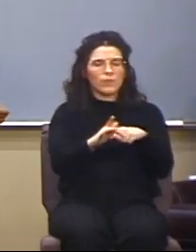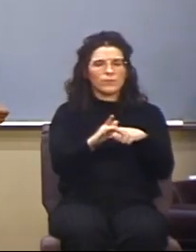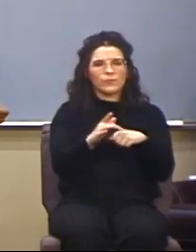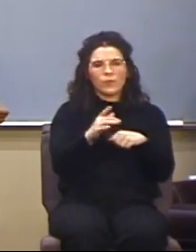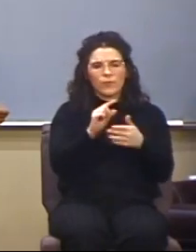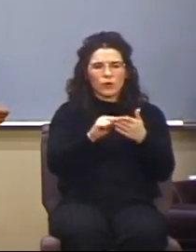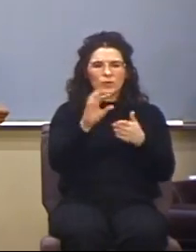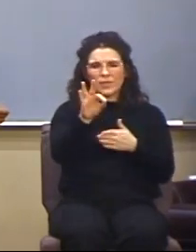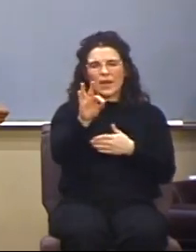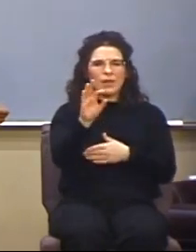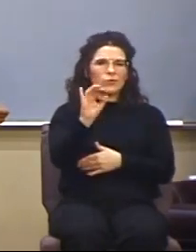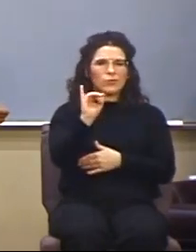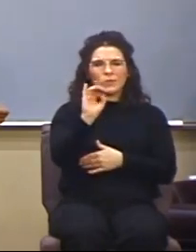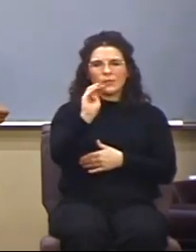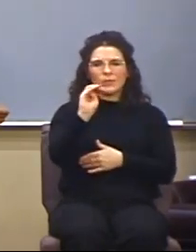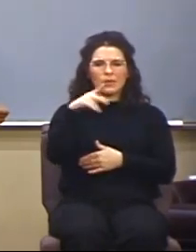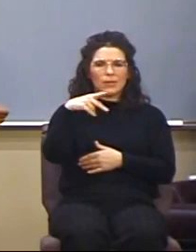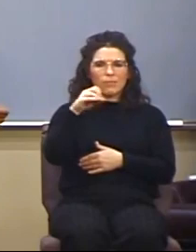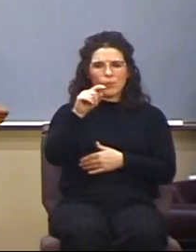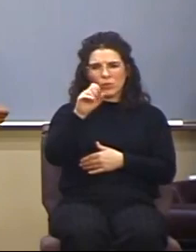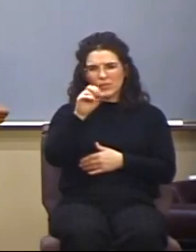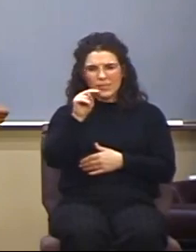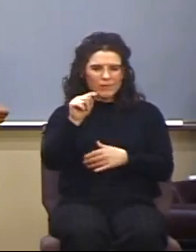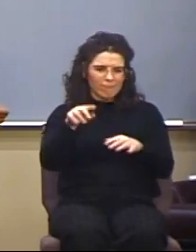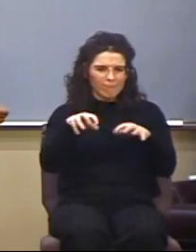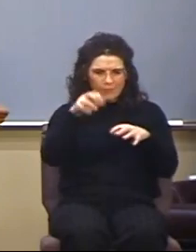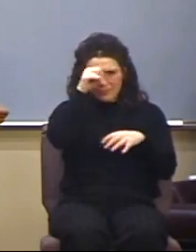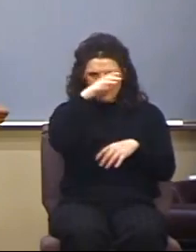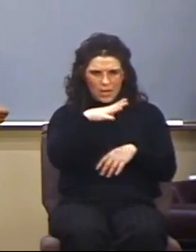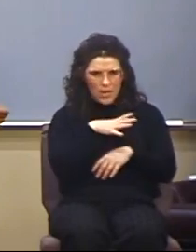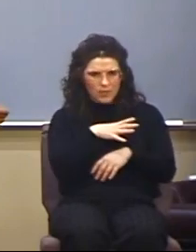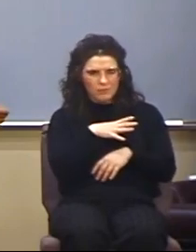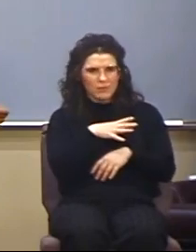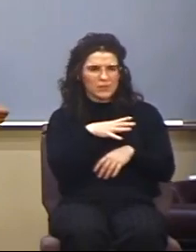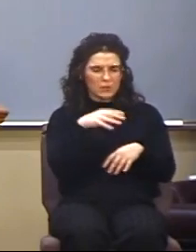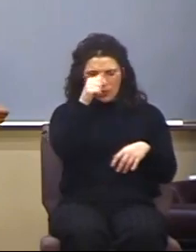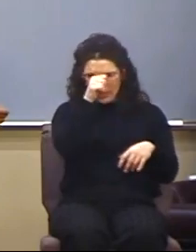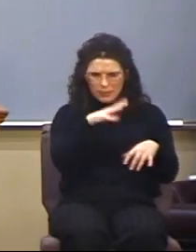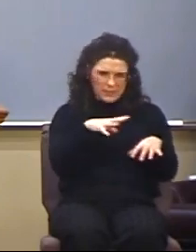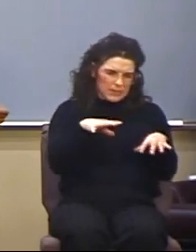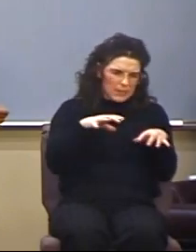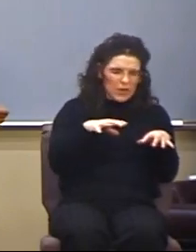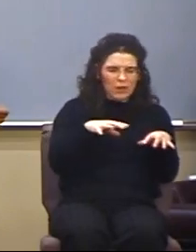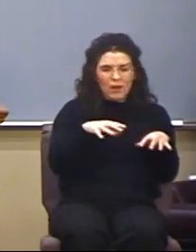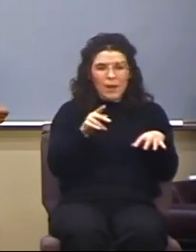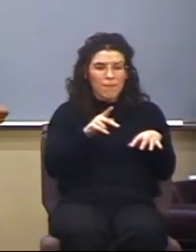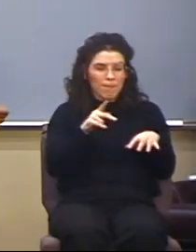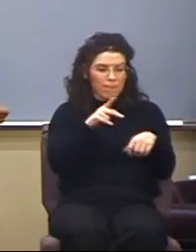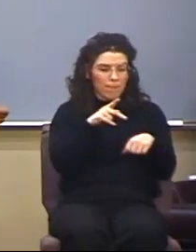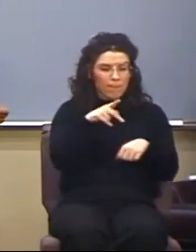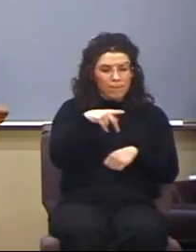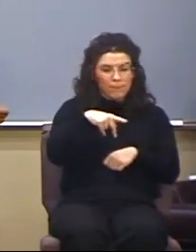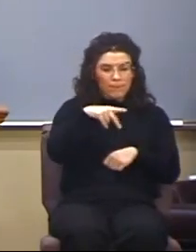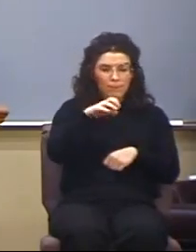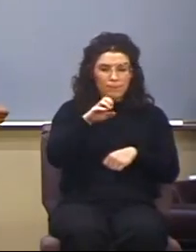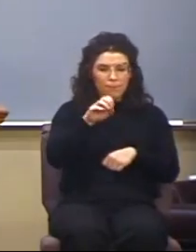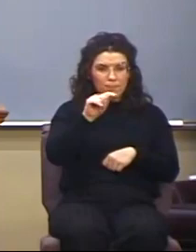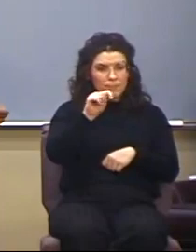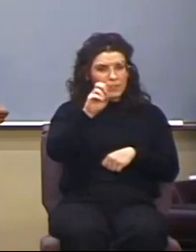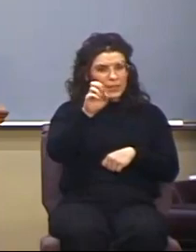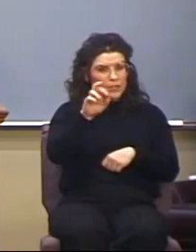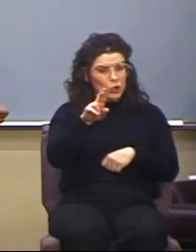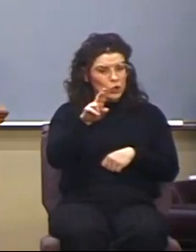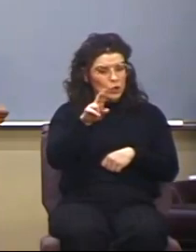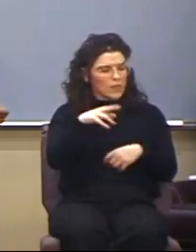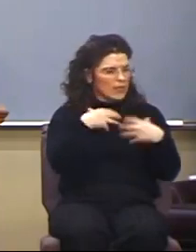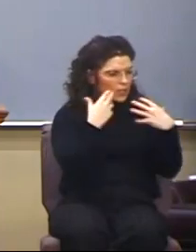impotent man. So, without getting into the details. Verse 9. There is an impotent man. Peter heals this man. And